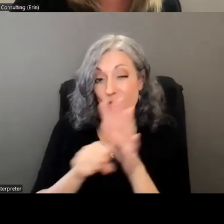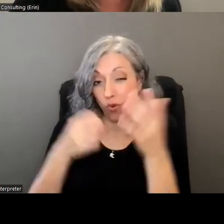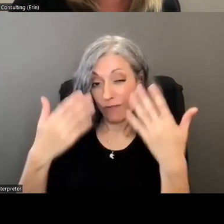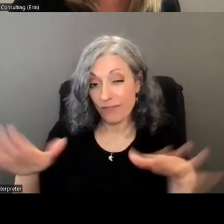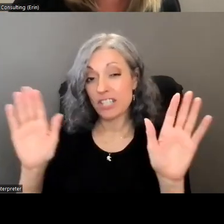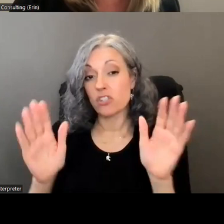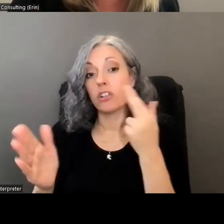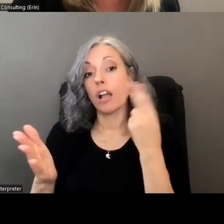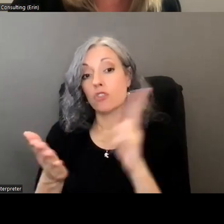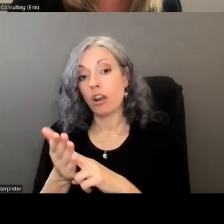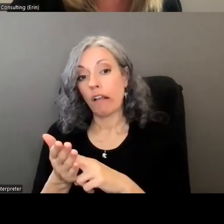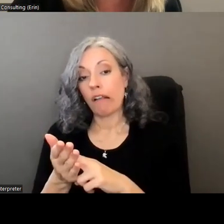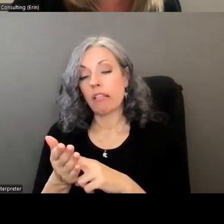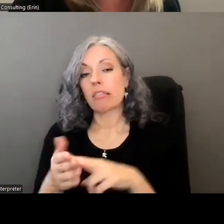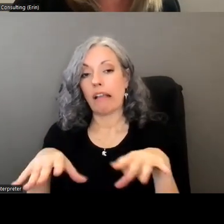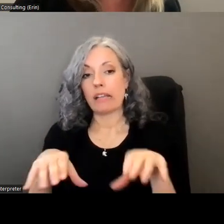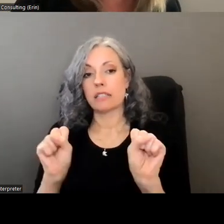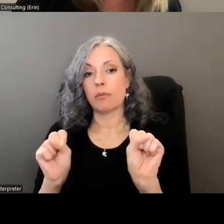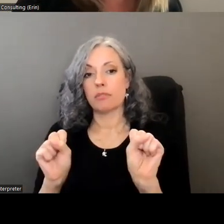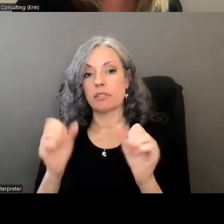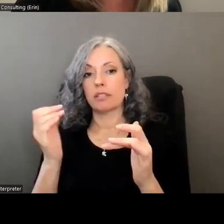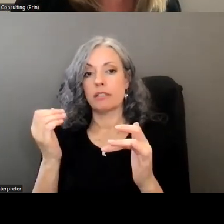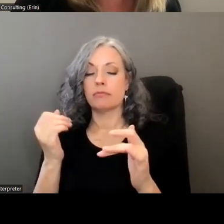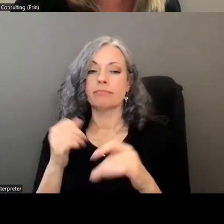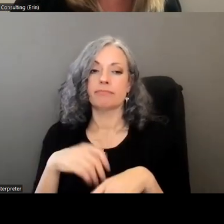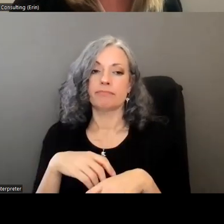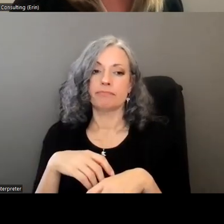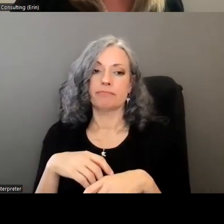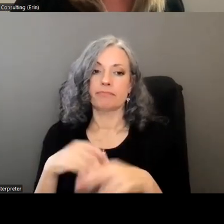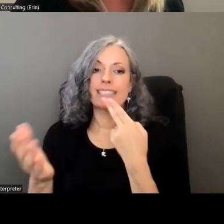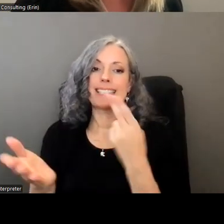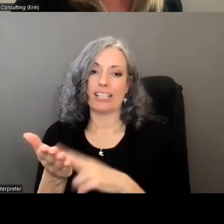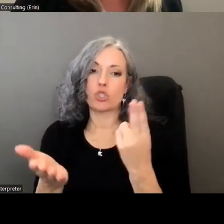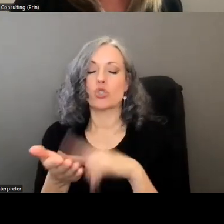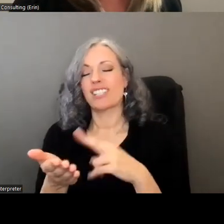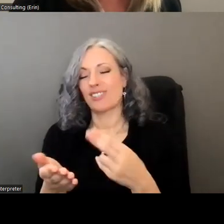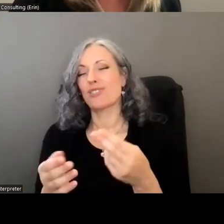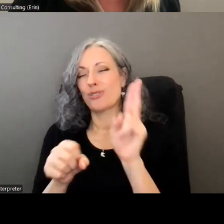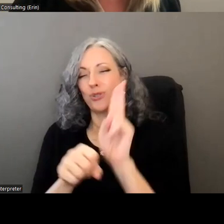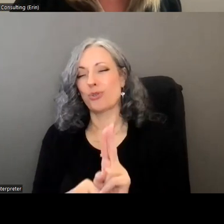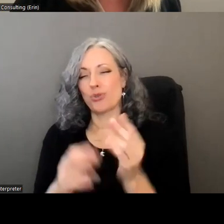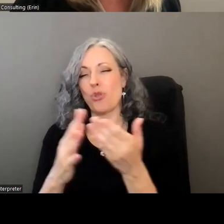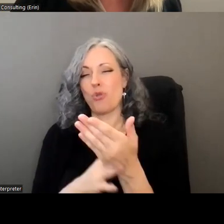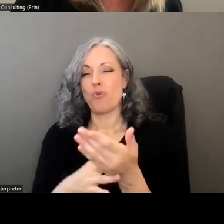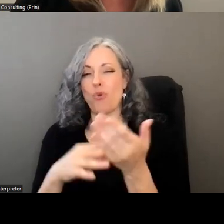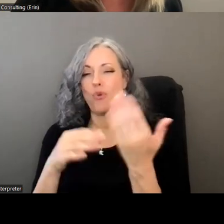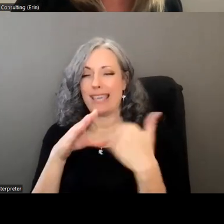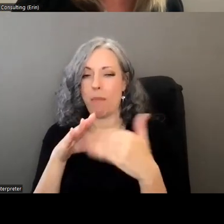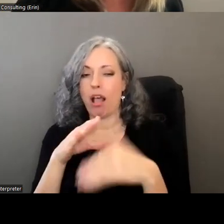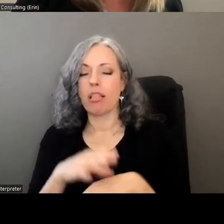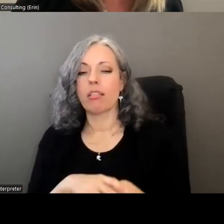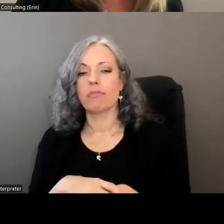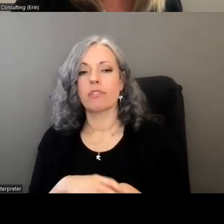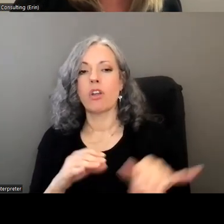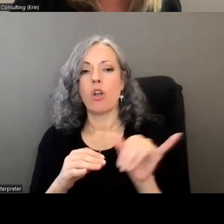something as specific as adopting digital signatures as a potential approach uh many thought that leveraging technology to enhance